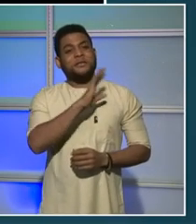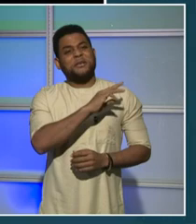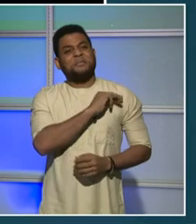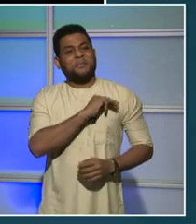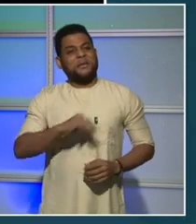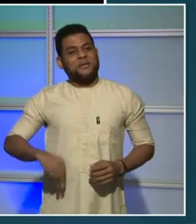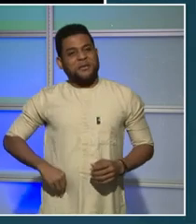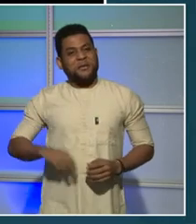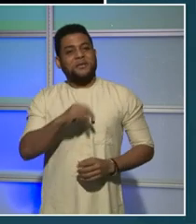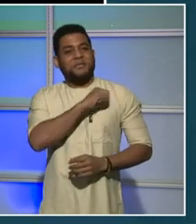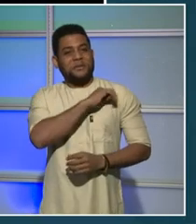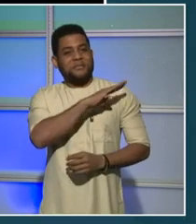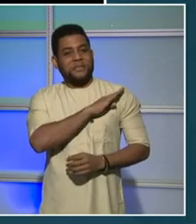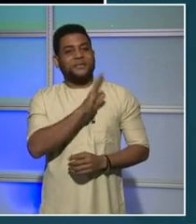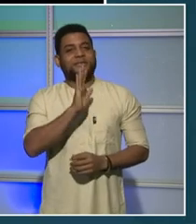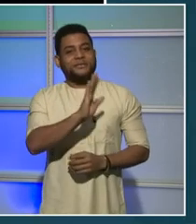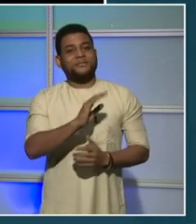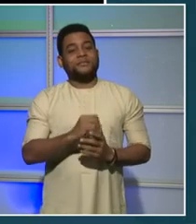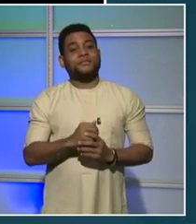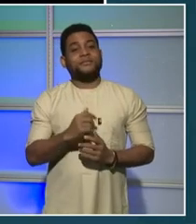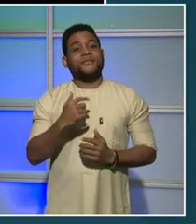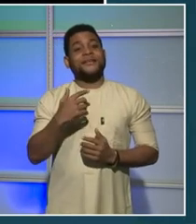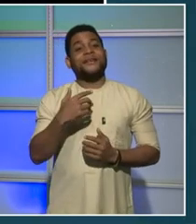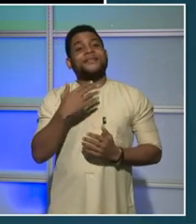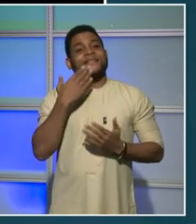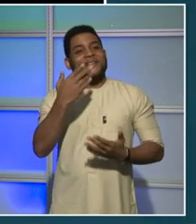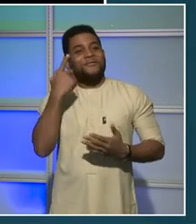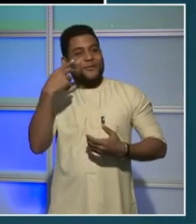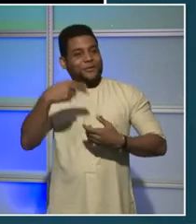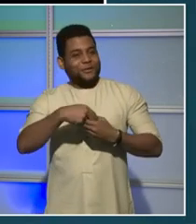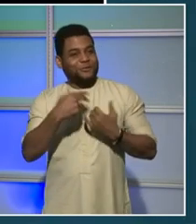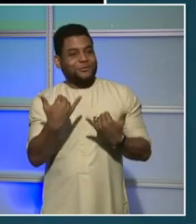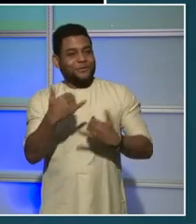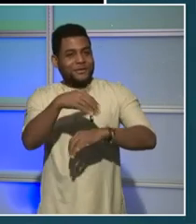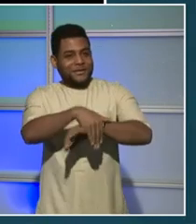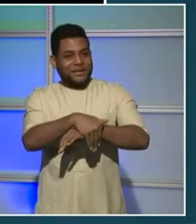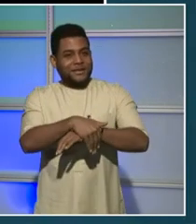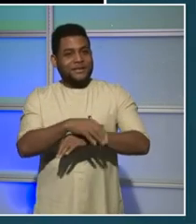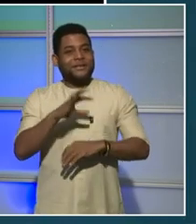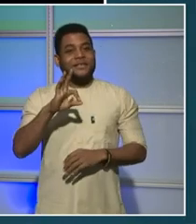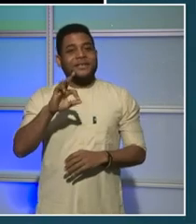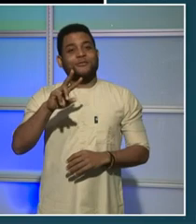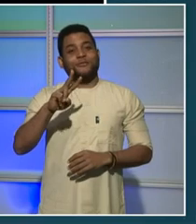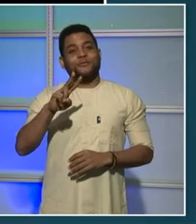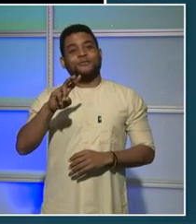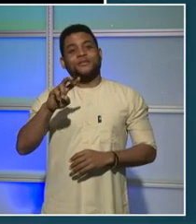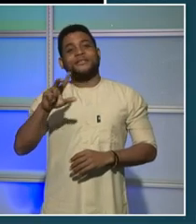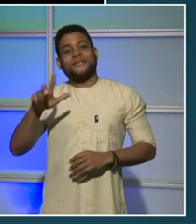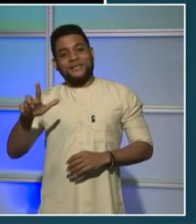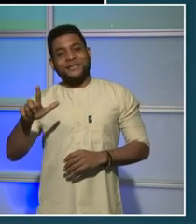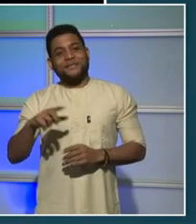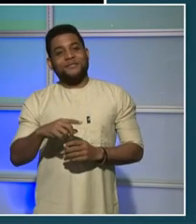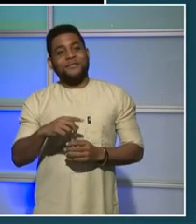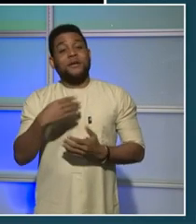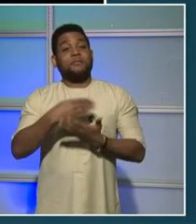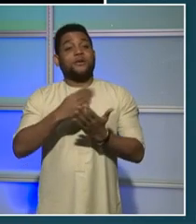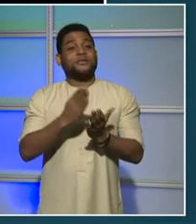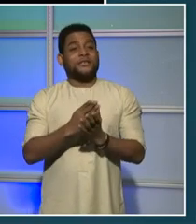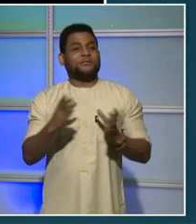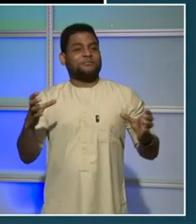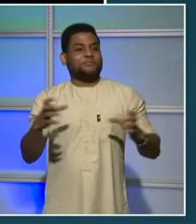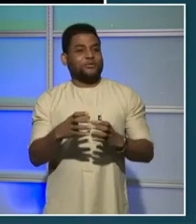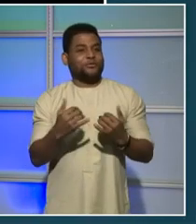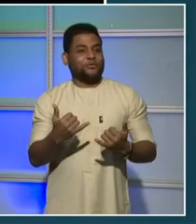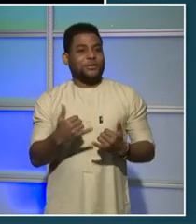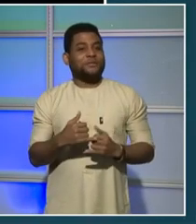Bowser's FY23 Budget Engagement Forum. We are coming to you live virtually from the OCTFME studios and we have